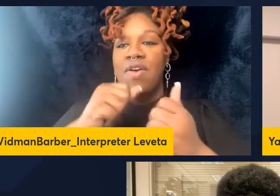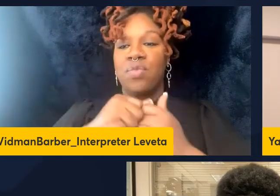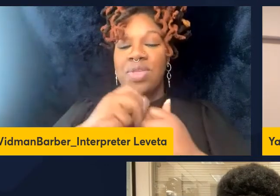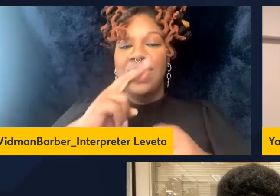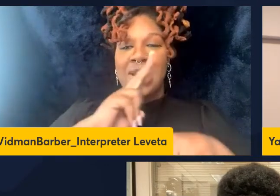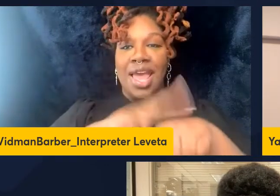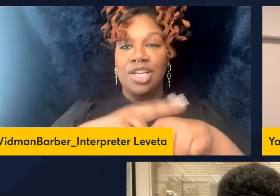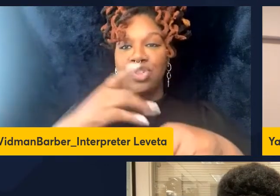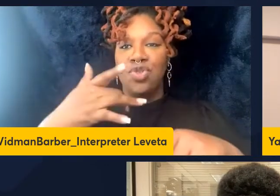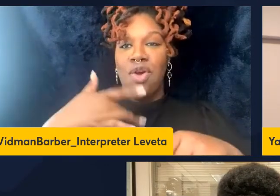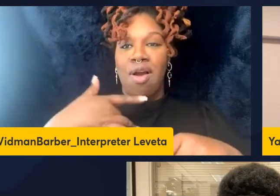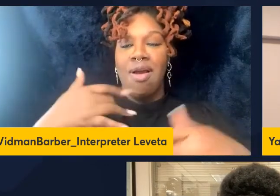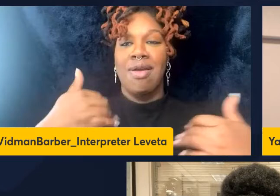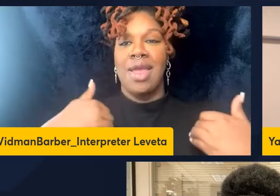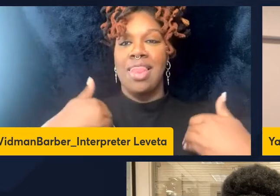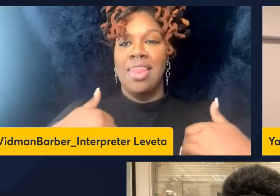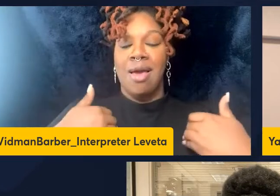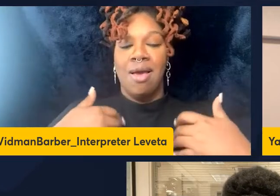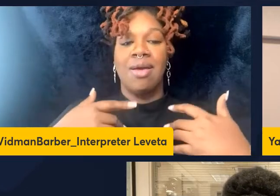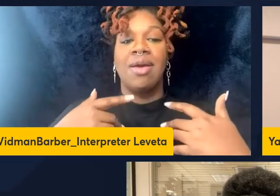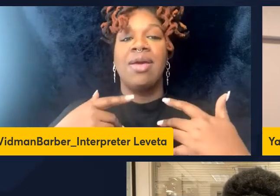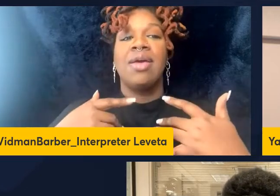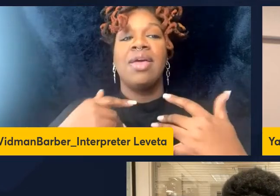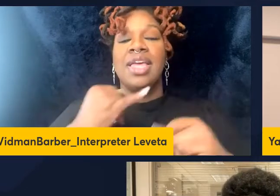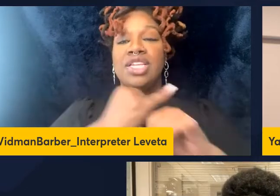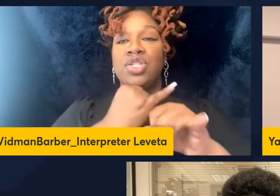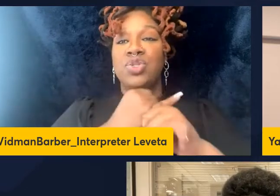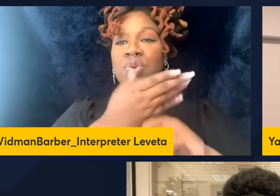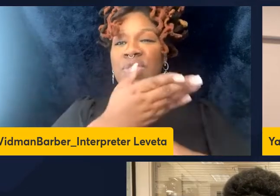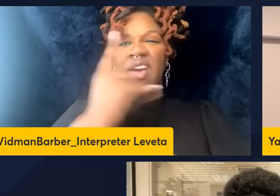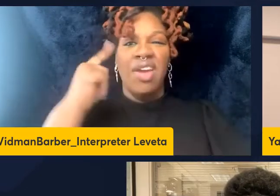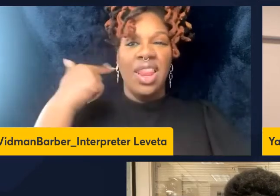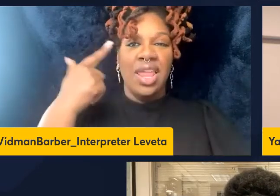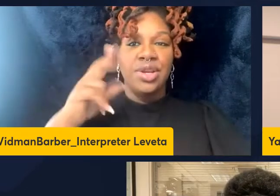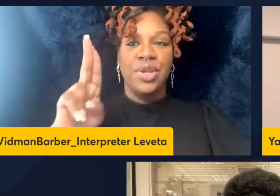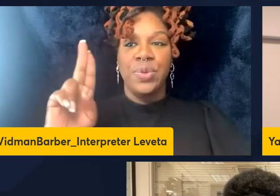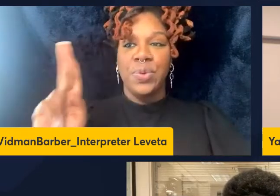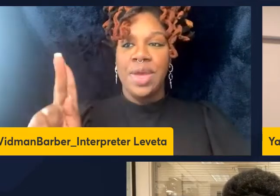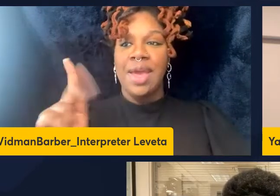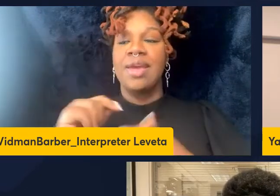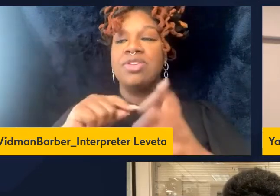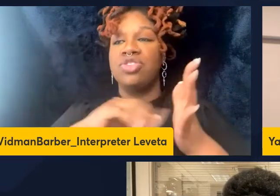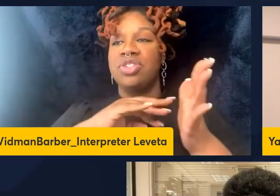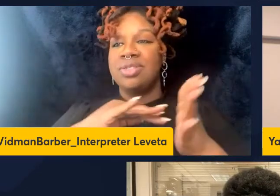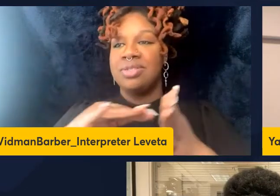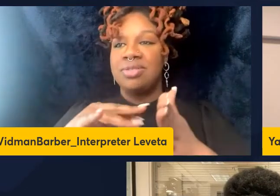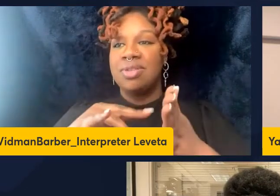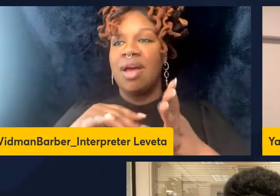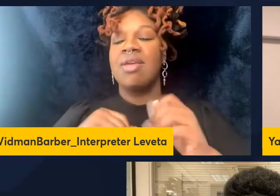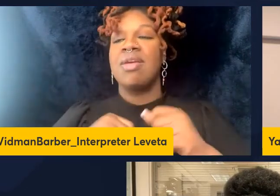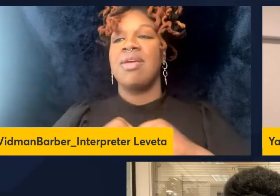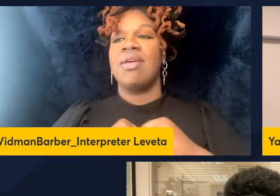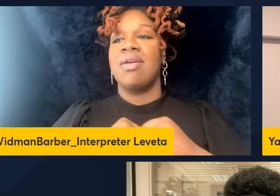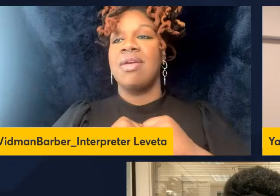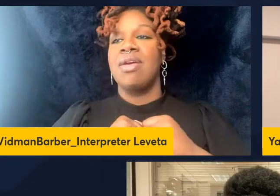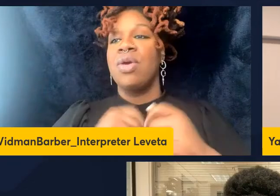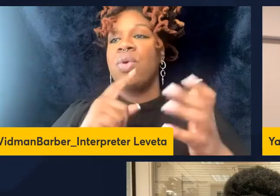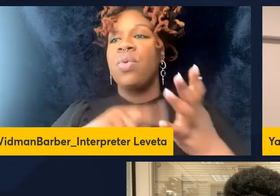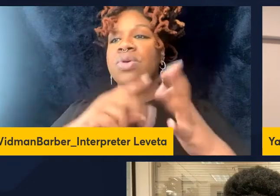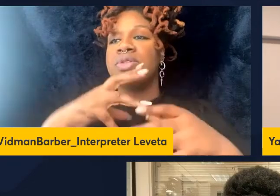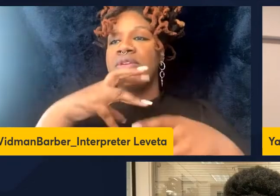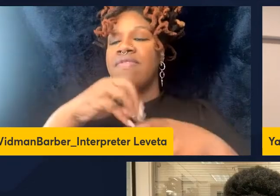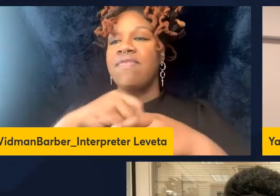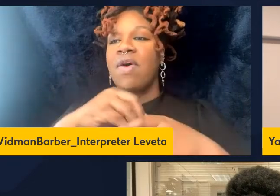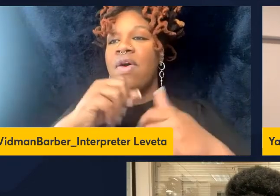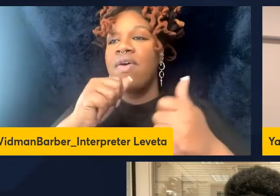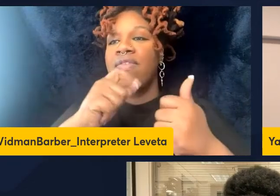at Imperial College London, UK, where she is studying the mechanisms involved in the generation of lung resident memory T cells,